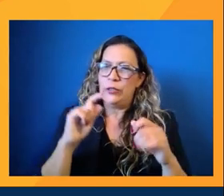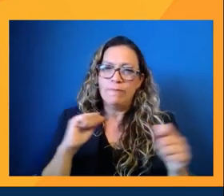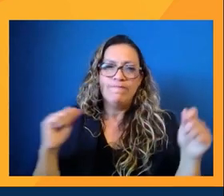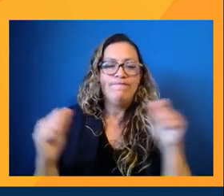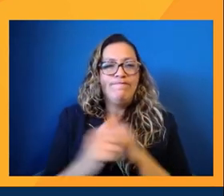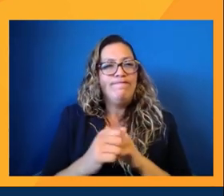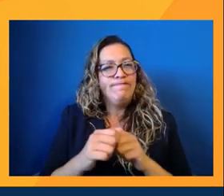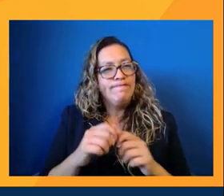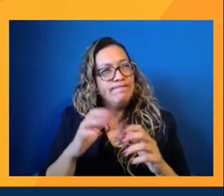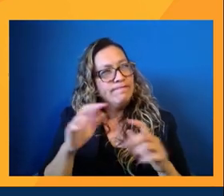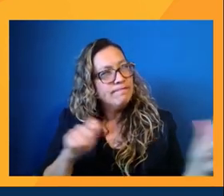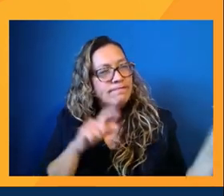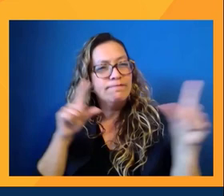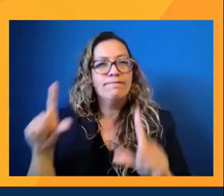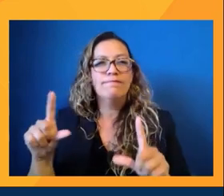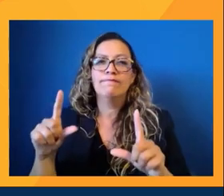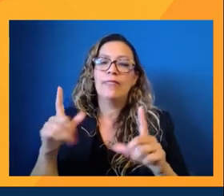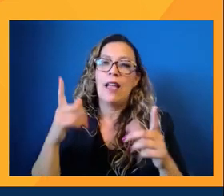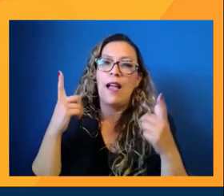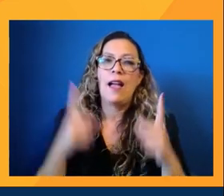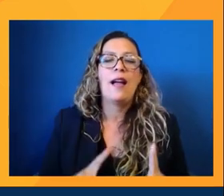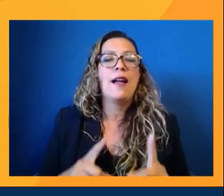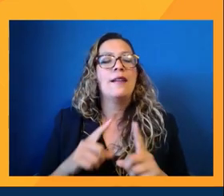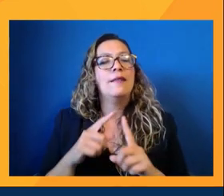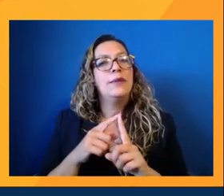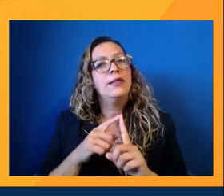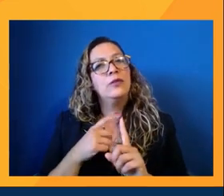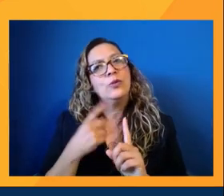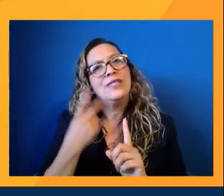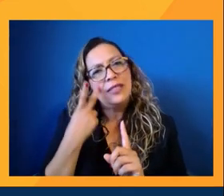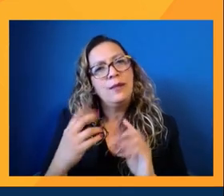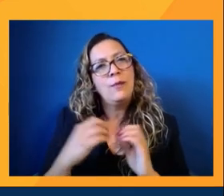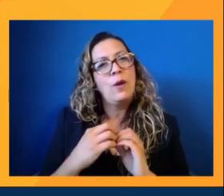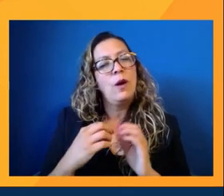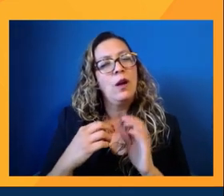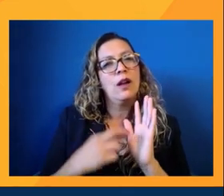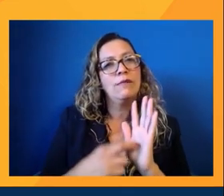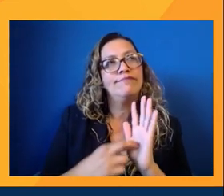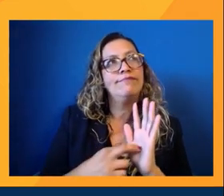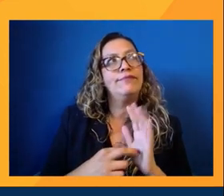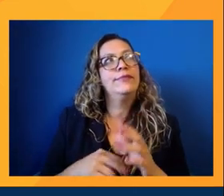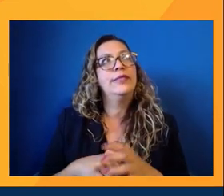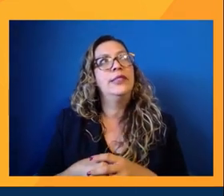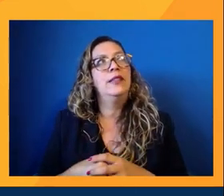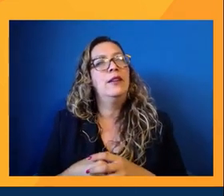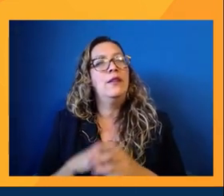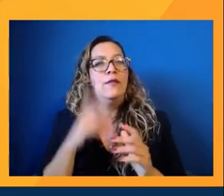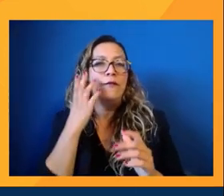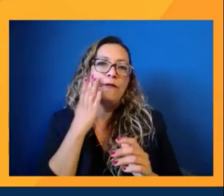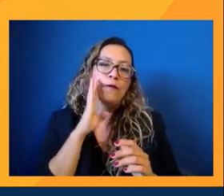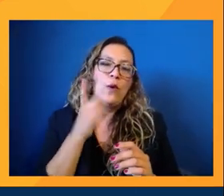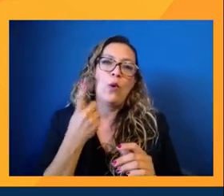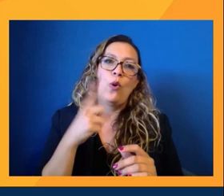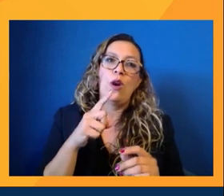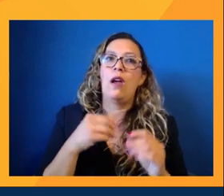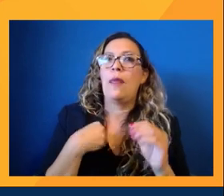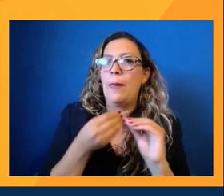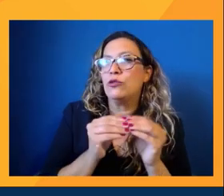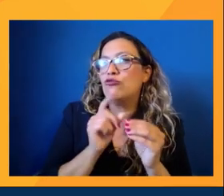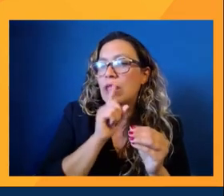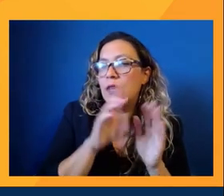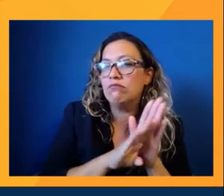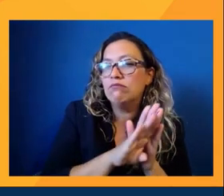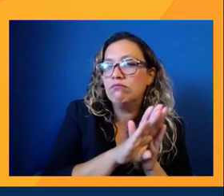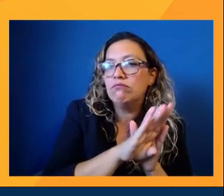to kind of just get into that stage where our numbers will just keep on going up and up, but